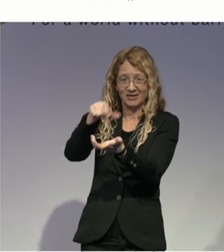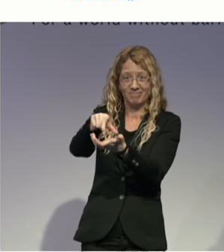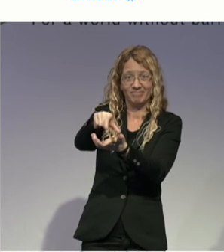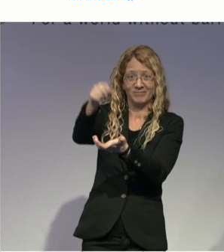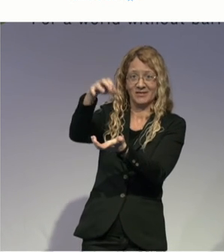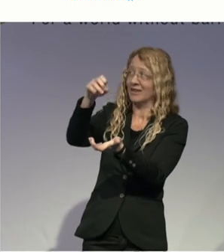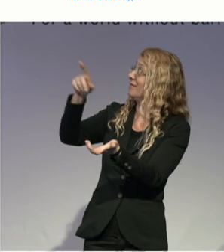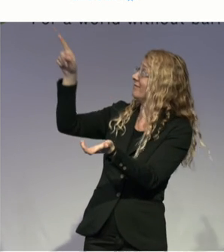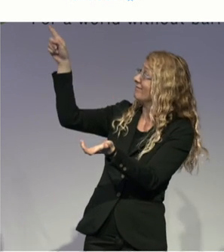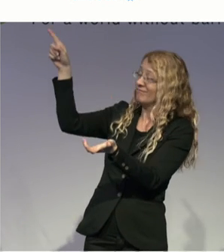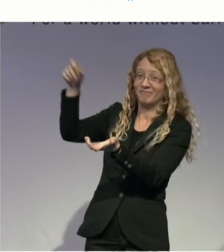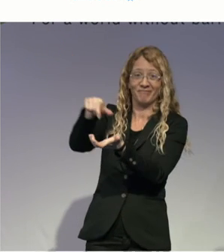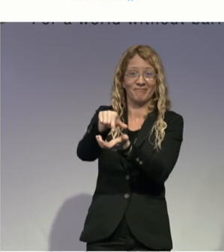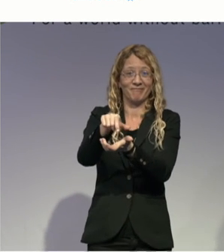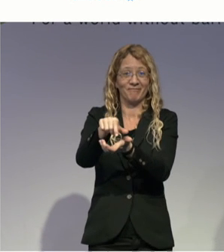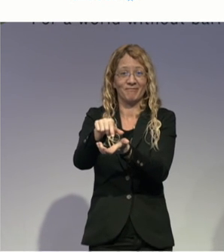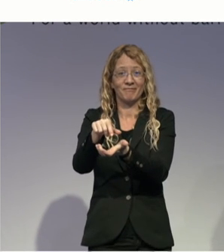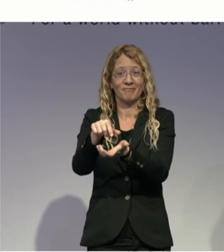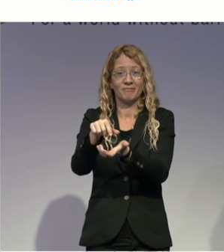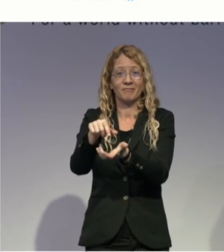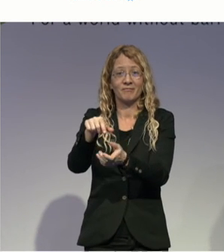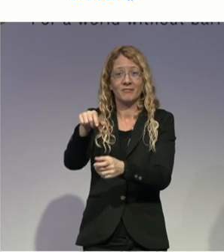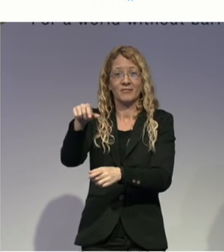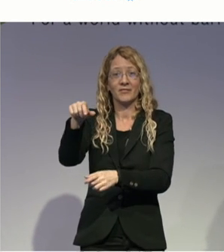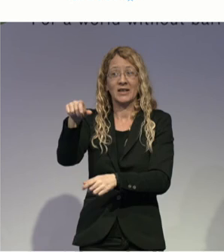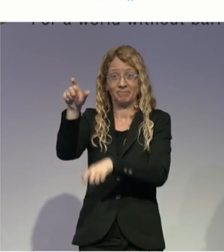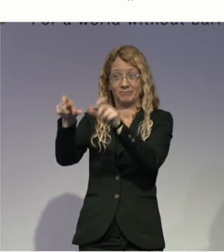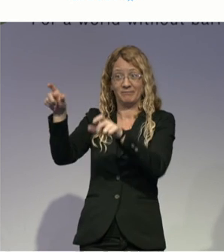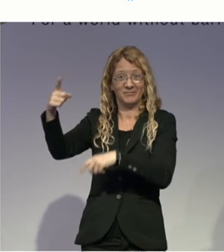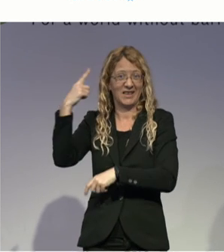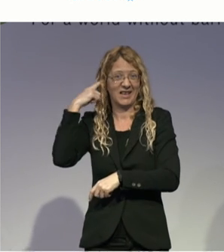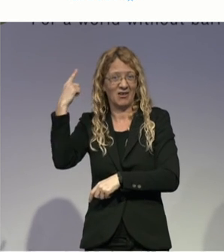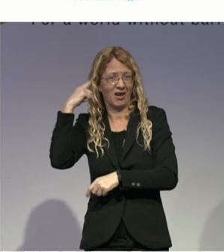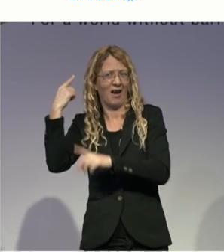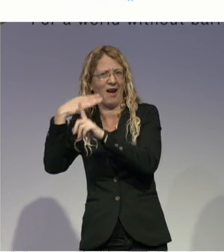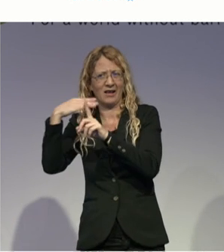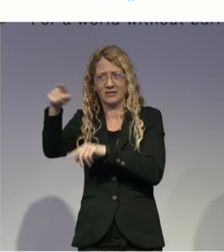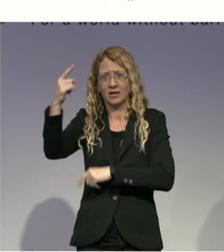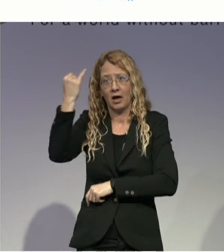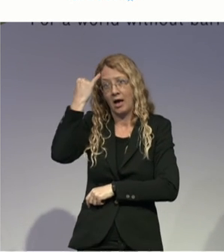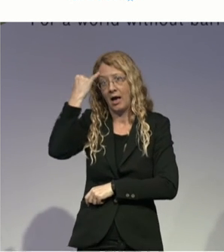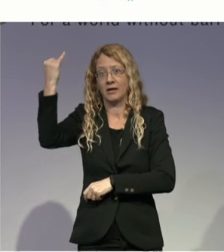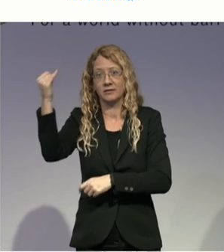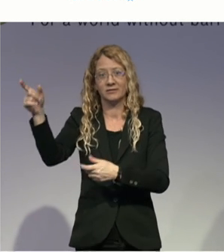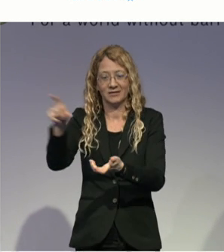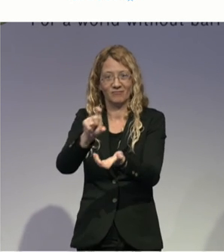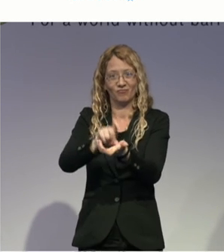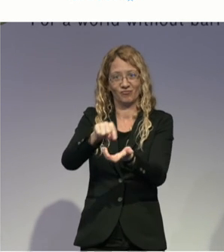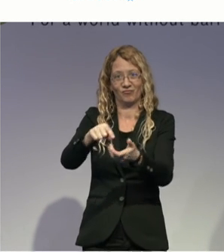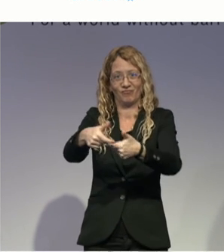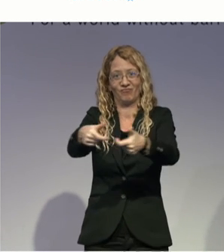reduces the cost in that, for the rechargeable hearing aid, you don't need to replace it weekly